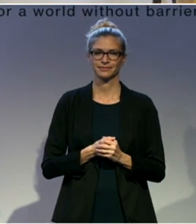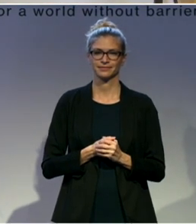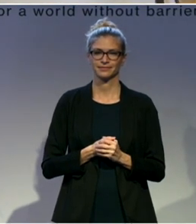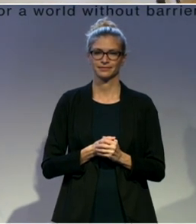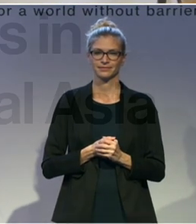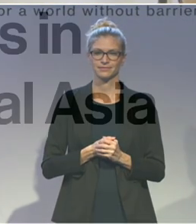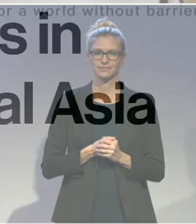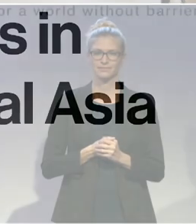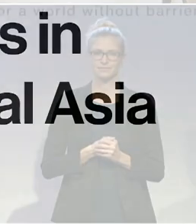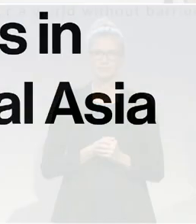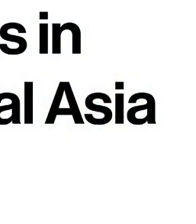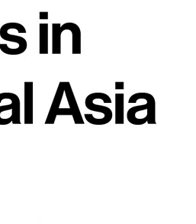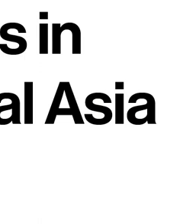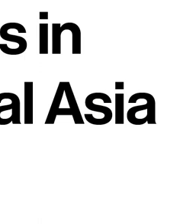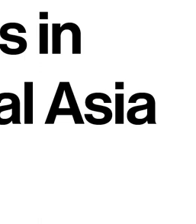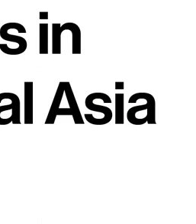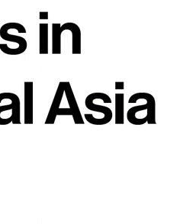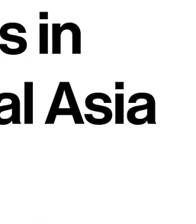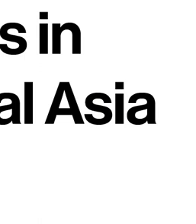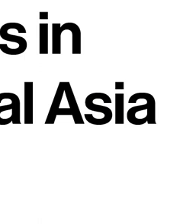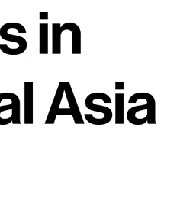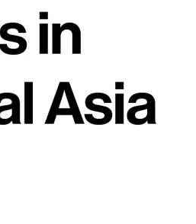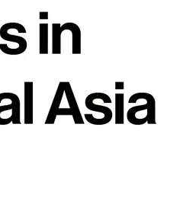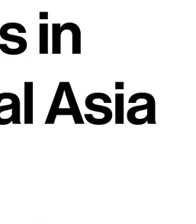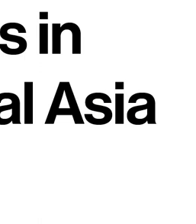Normally there is also music on, but it doesn't matter.